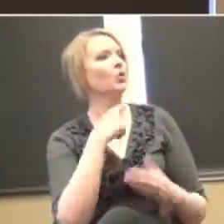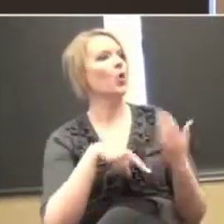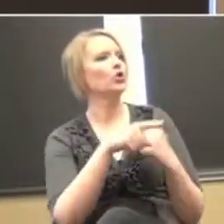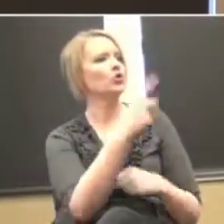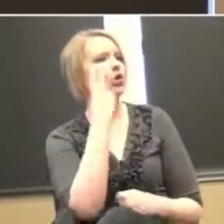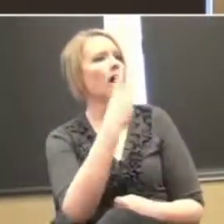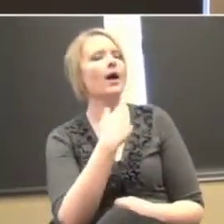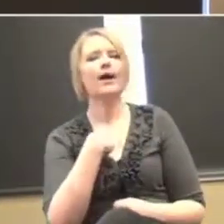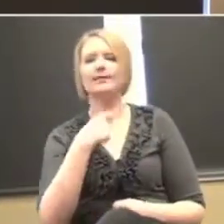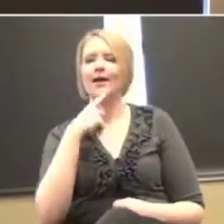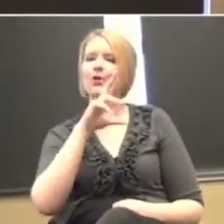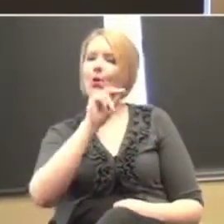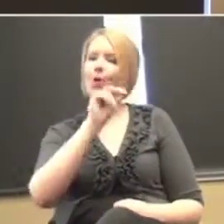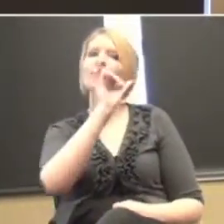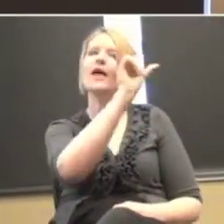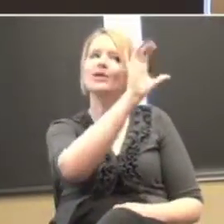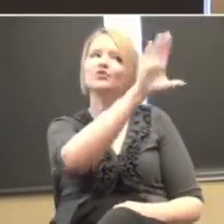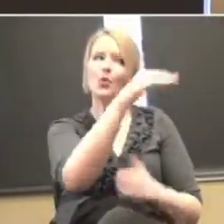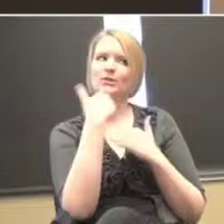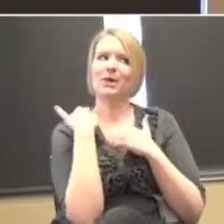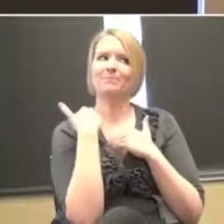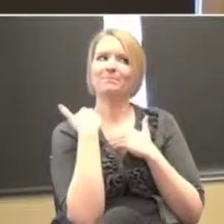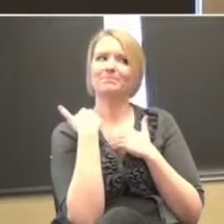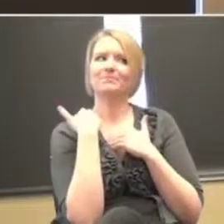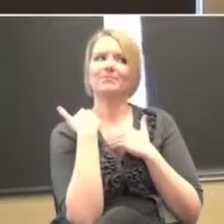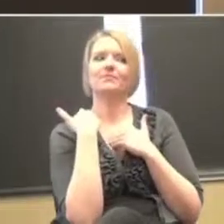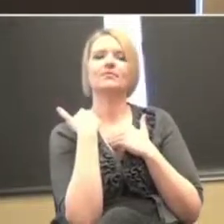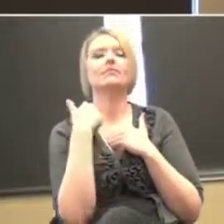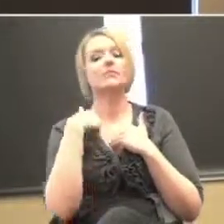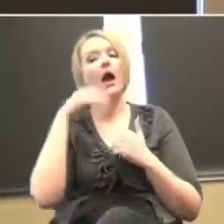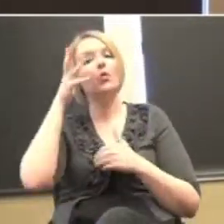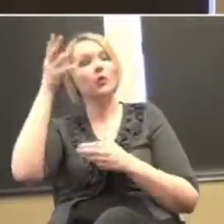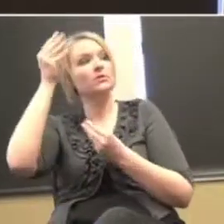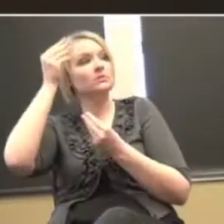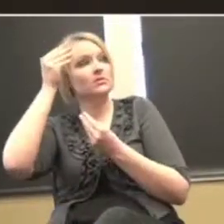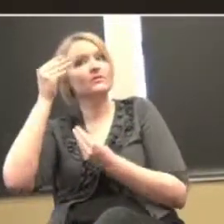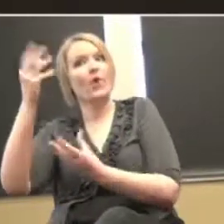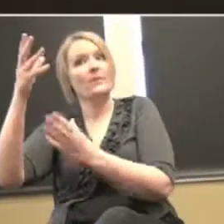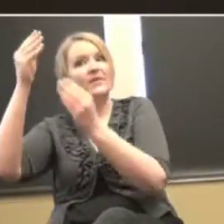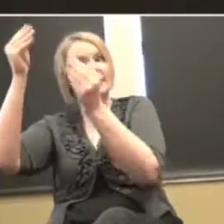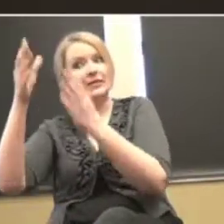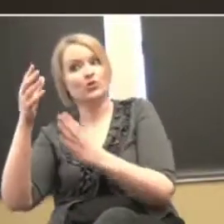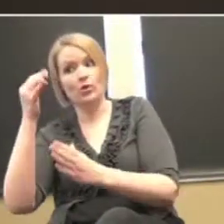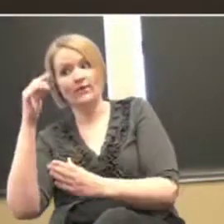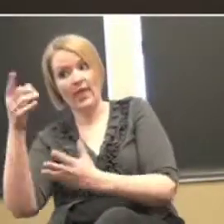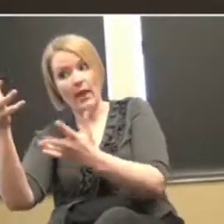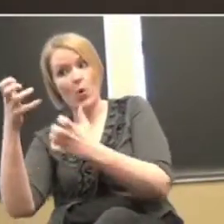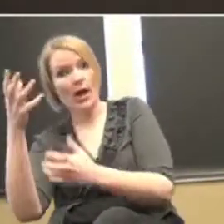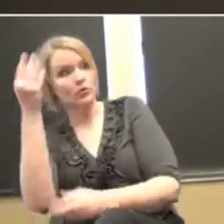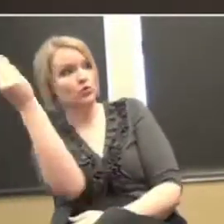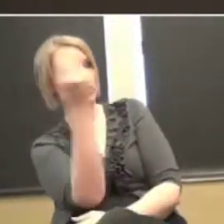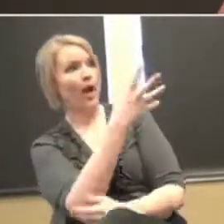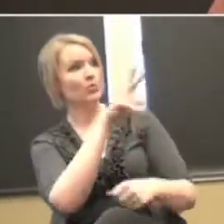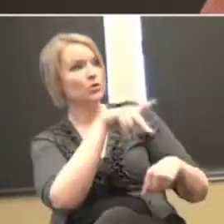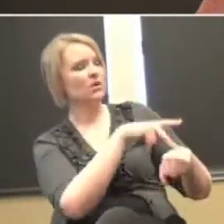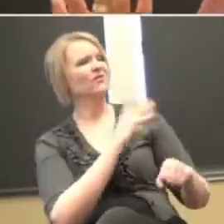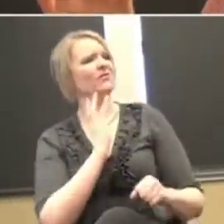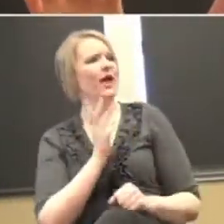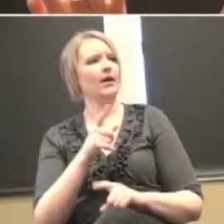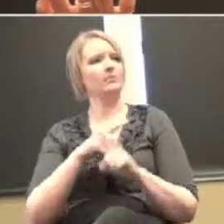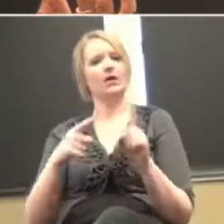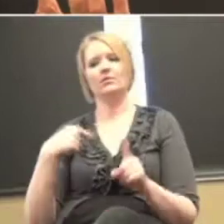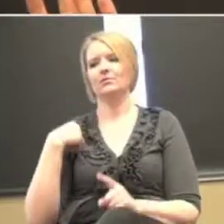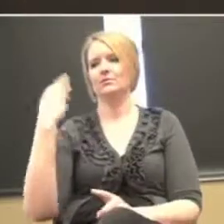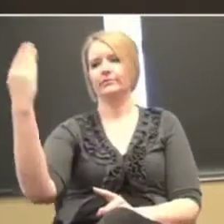always say, no, that's your job. All right. I don't, you know, I'll tell the teacher. If the teacher wants to share it with you, great. But this is between me and the teacher.